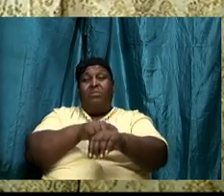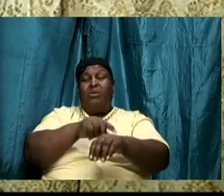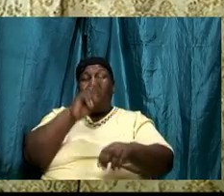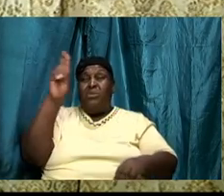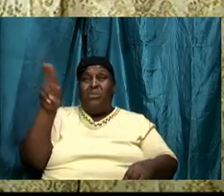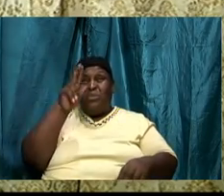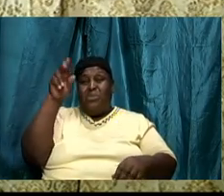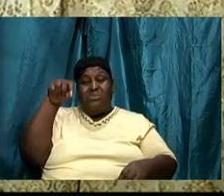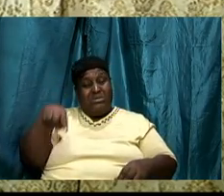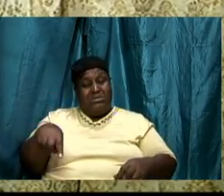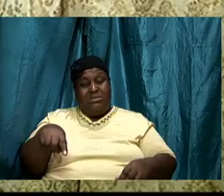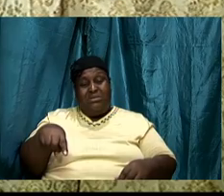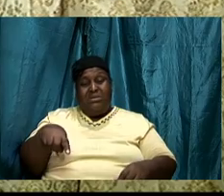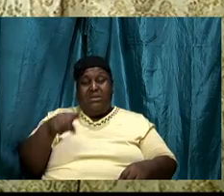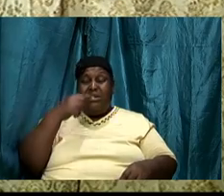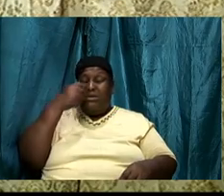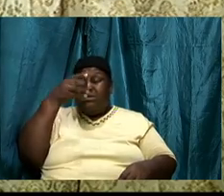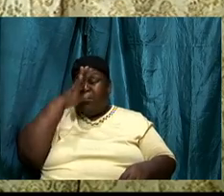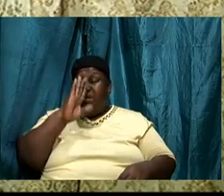speak to me and we can